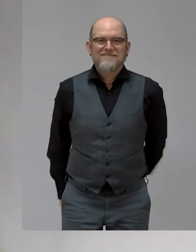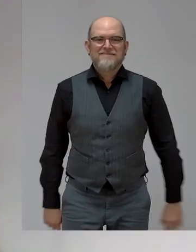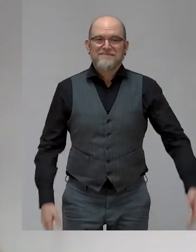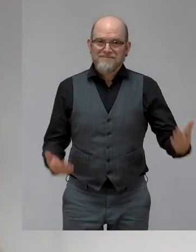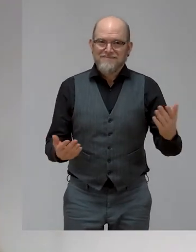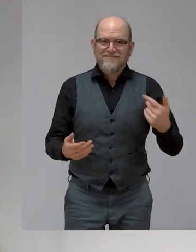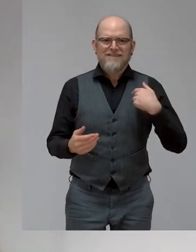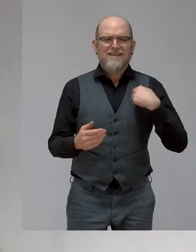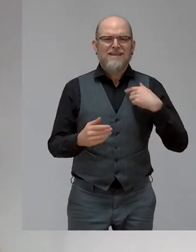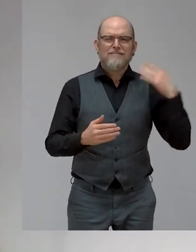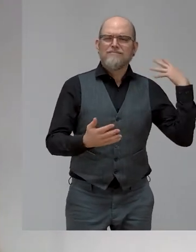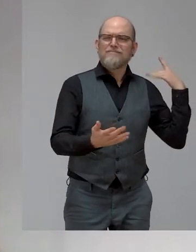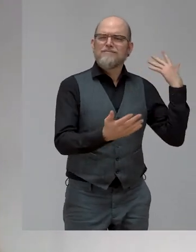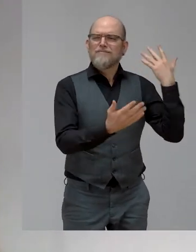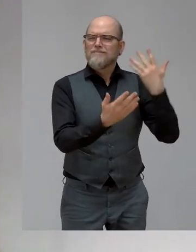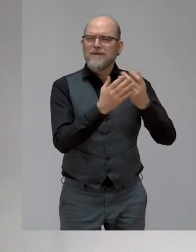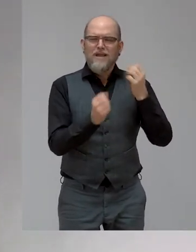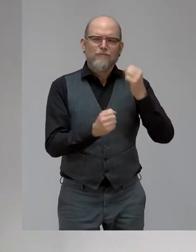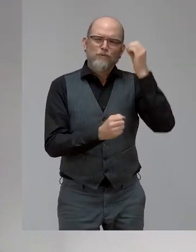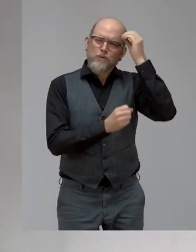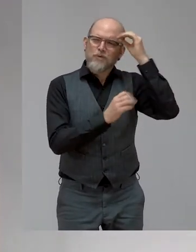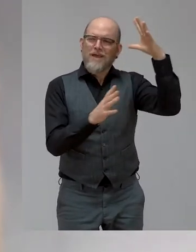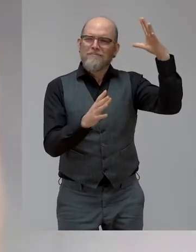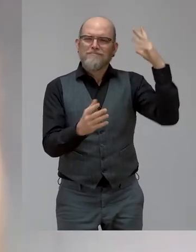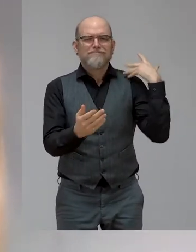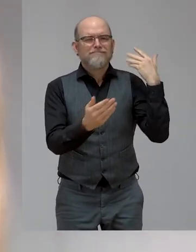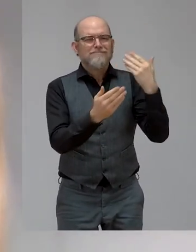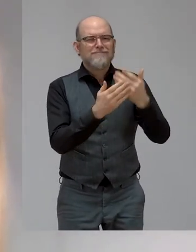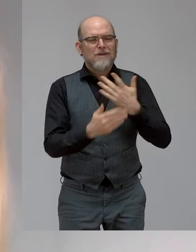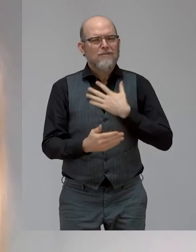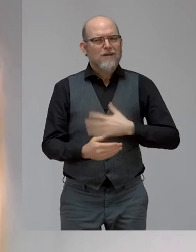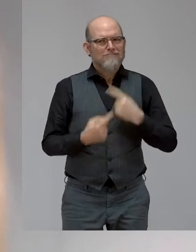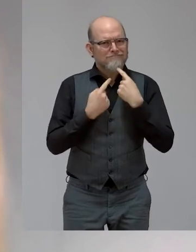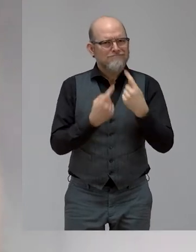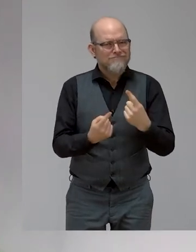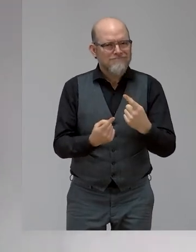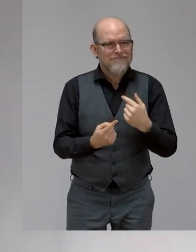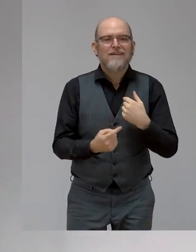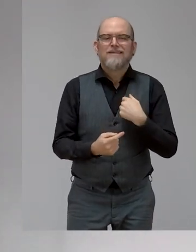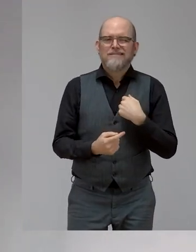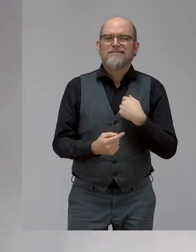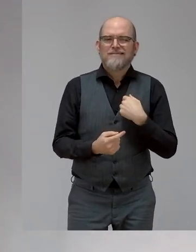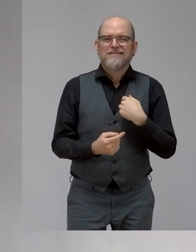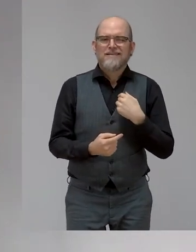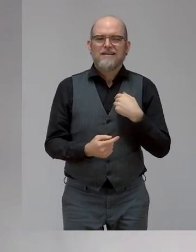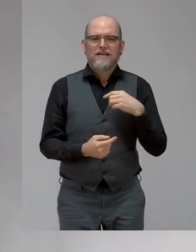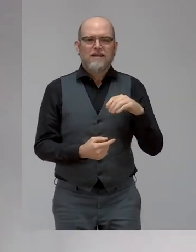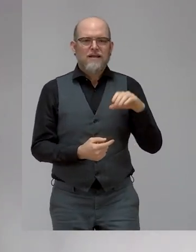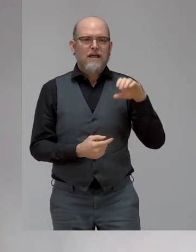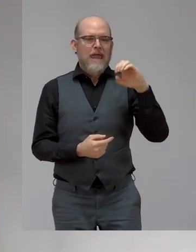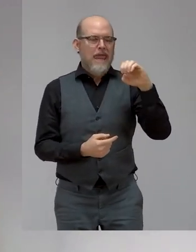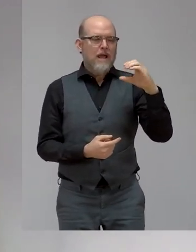And the reason I say this, and taking up from what Hector spoke about, is